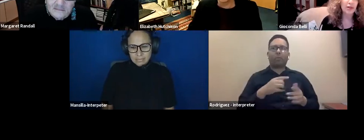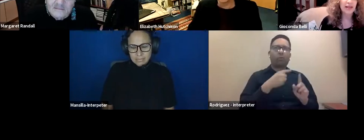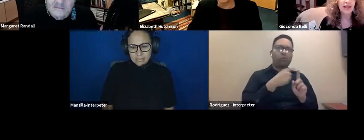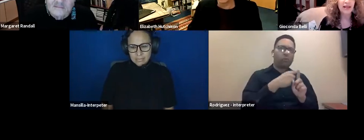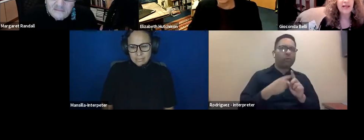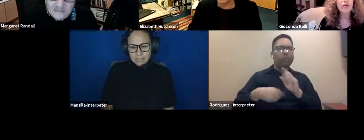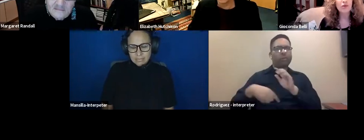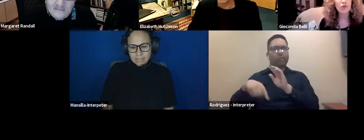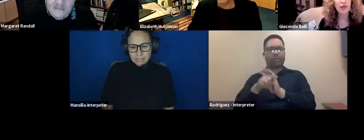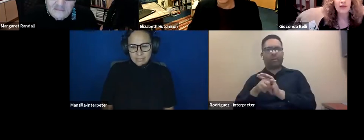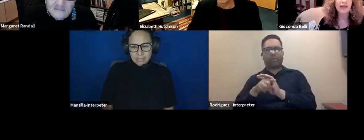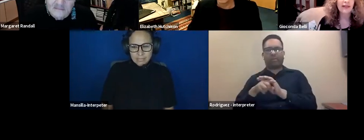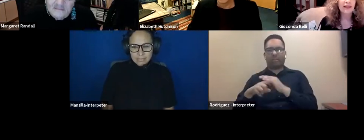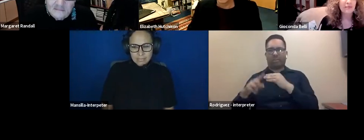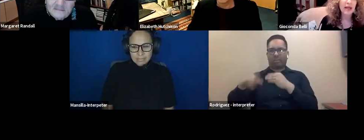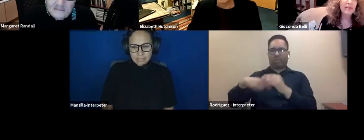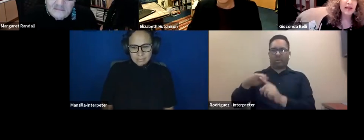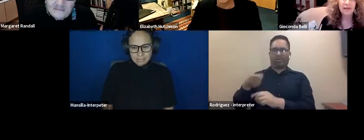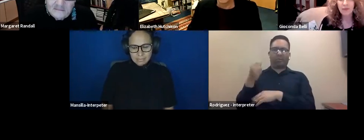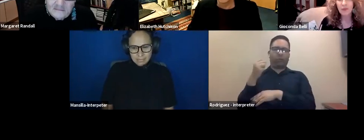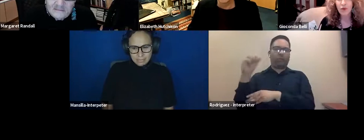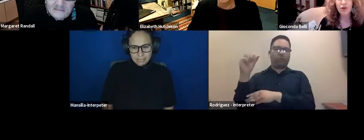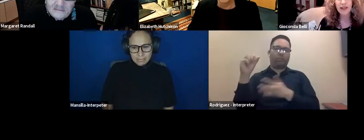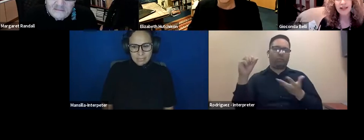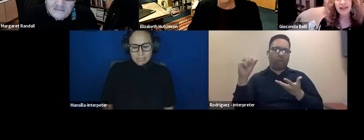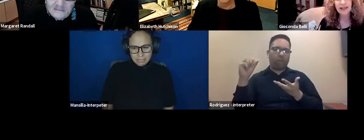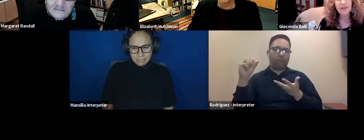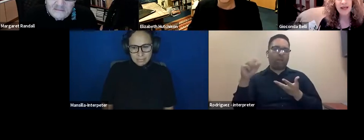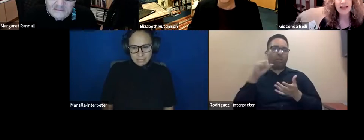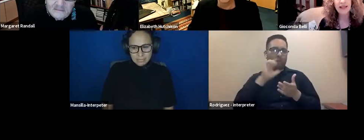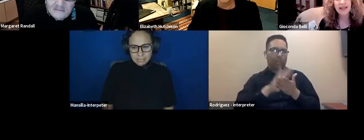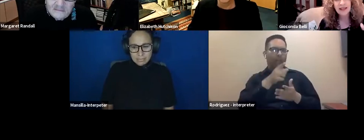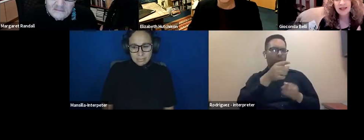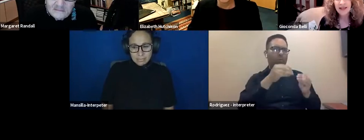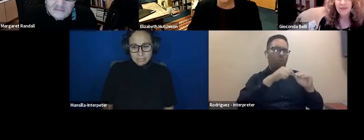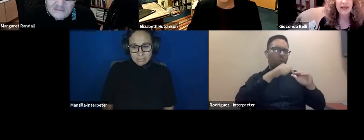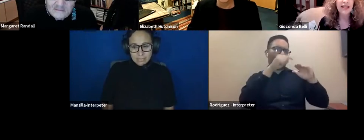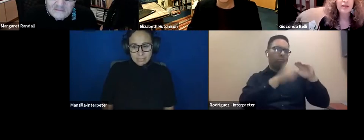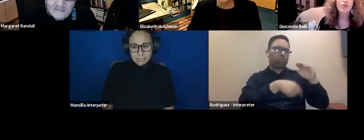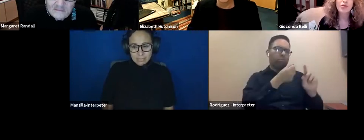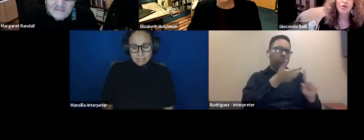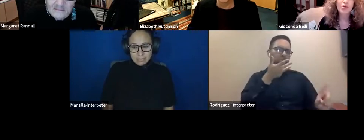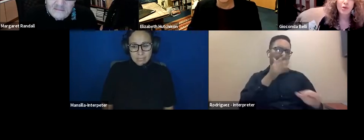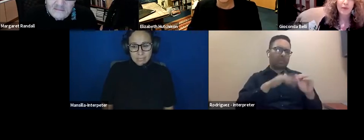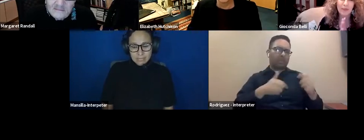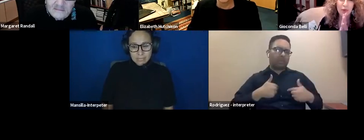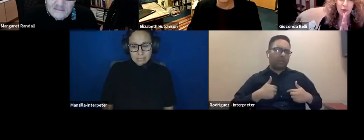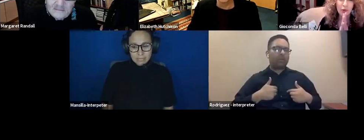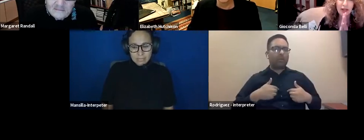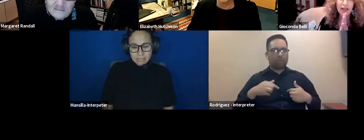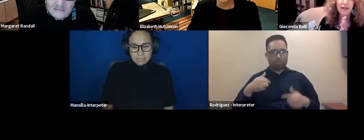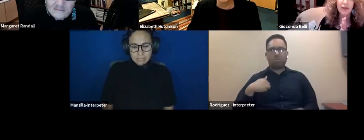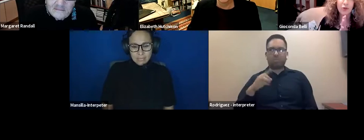revolutions. I think you would do it maybe more than I did, but I did began to, to,